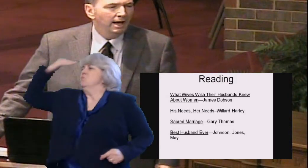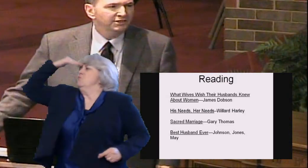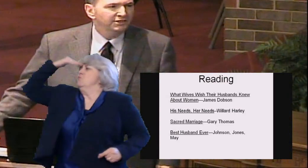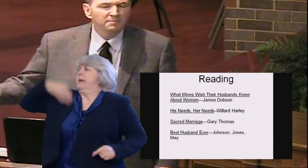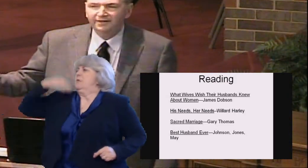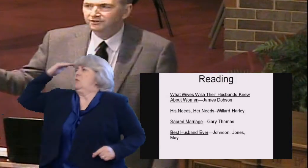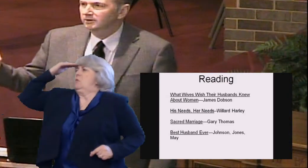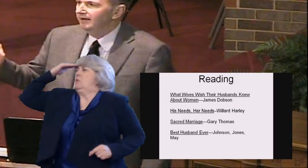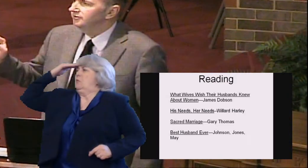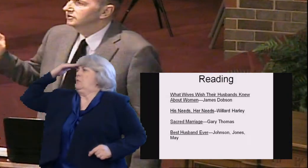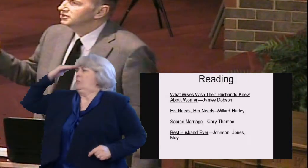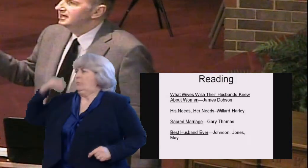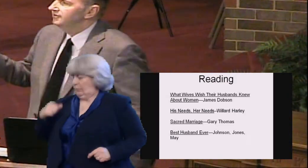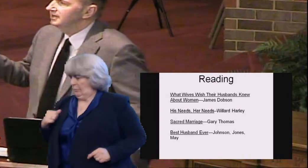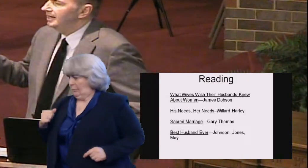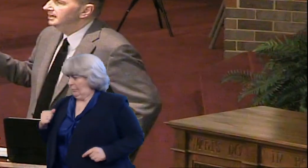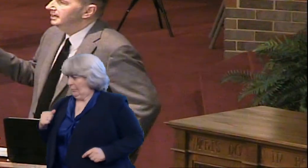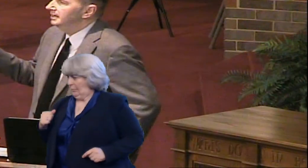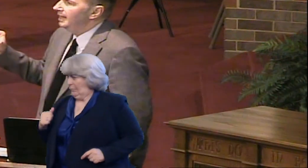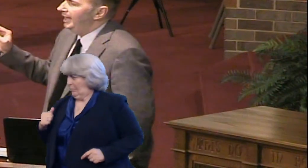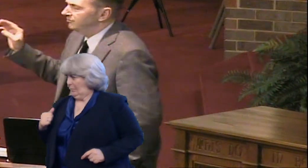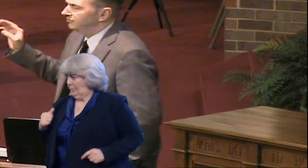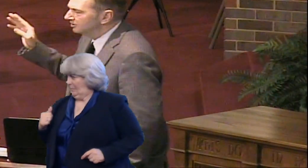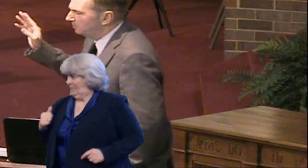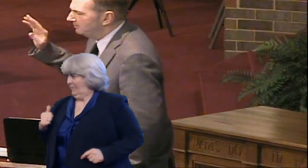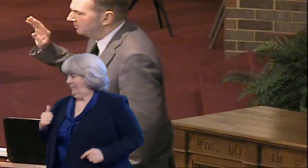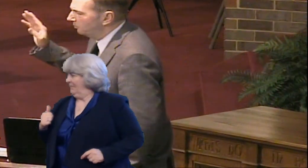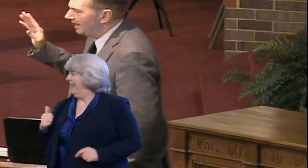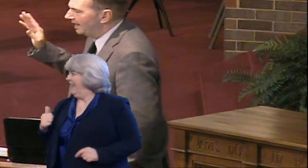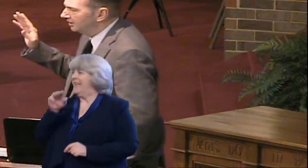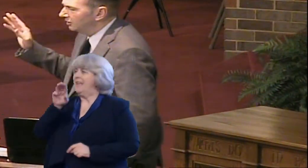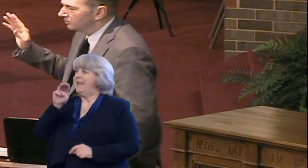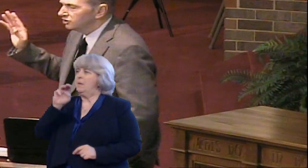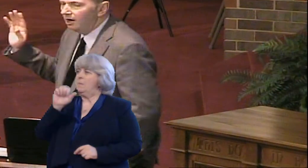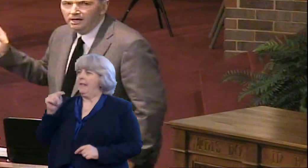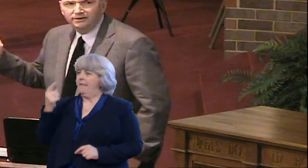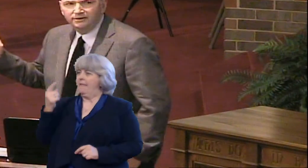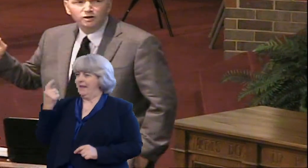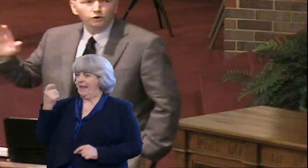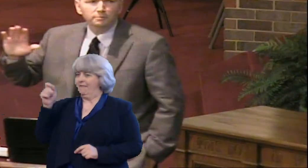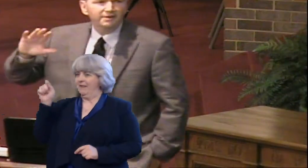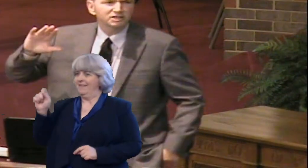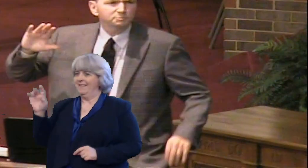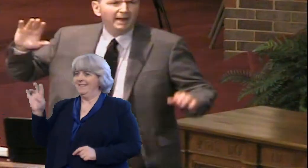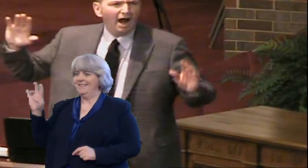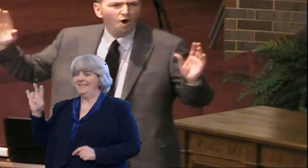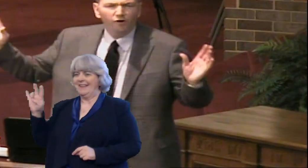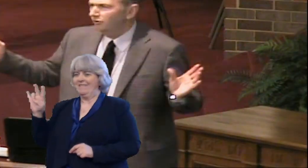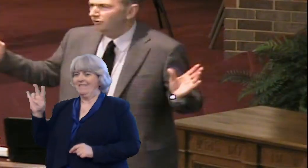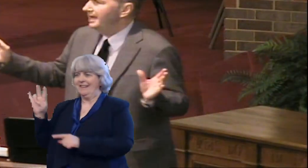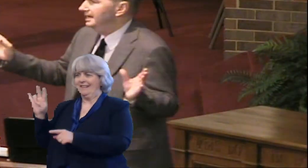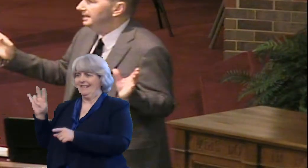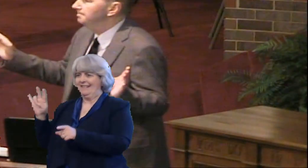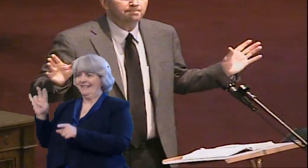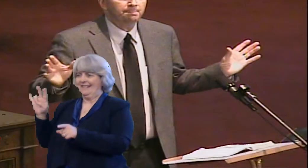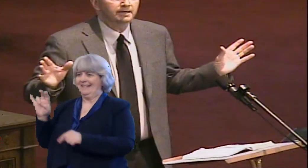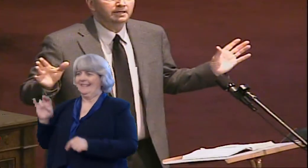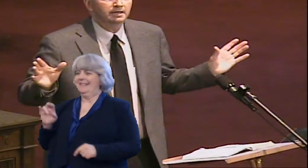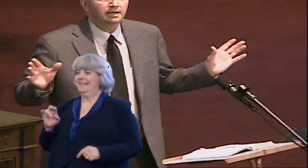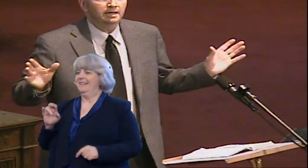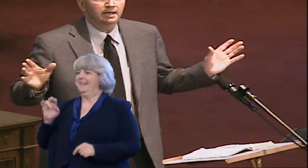I think of Matthew 11 and verse 7. And you think of the people that went out to hear John. They had heard about this powerful man.